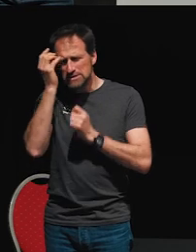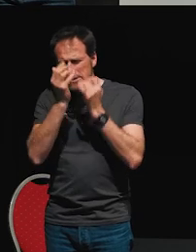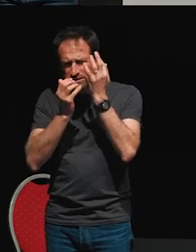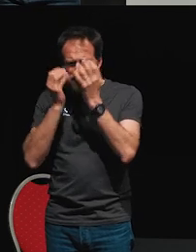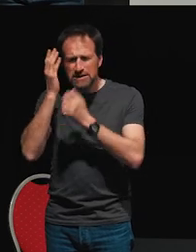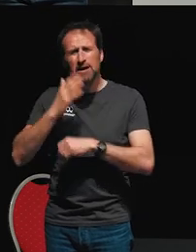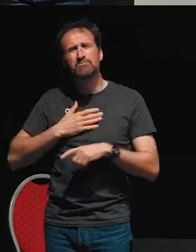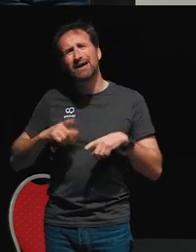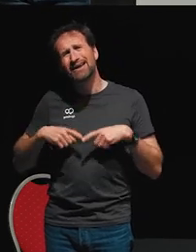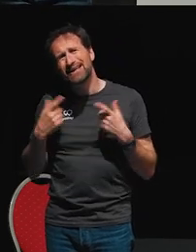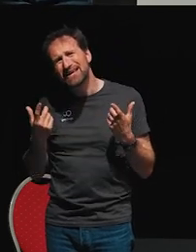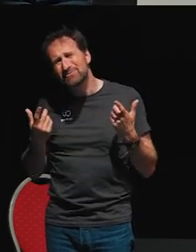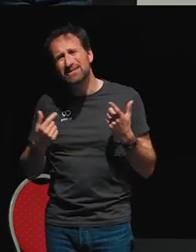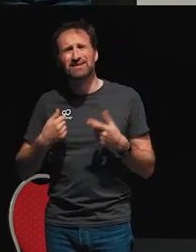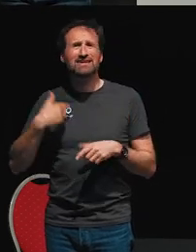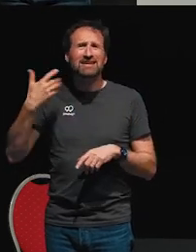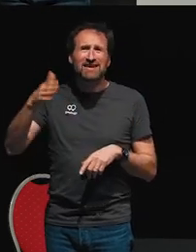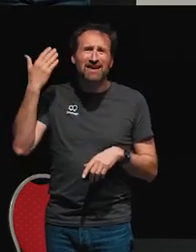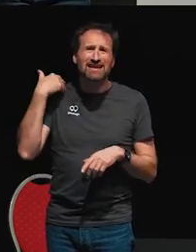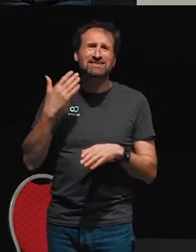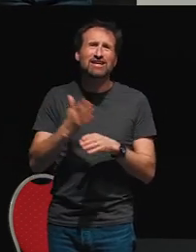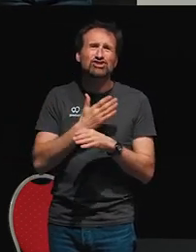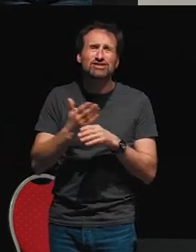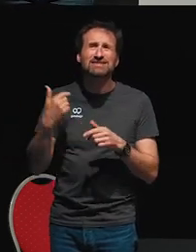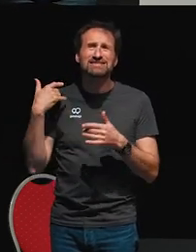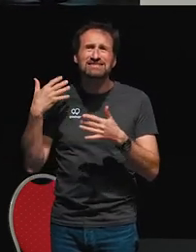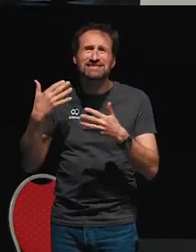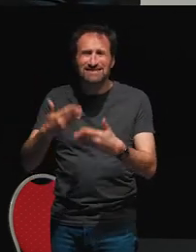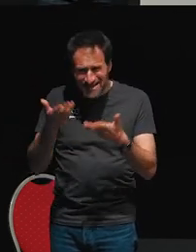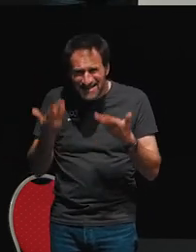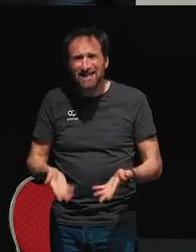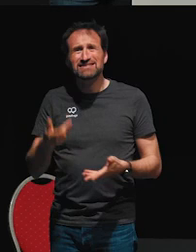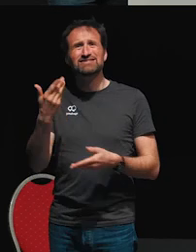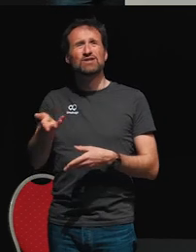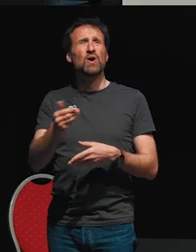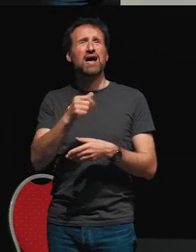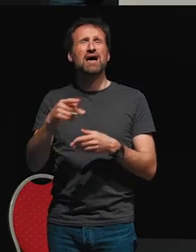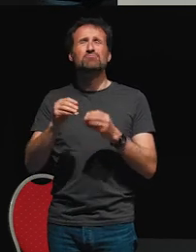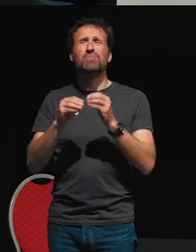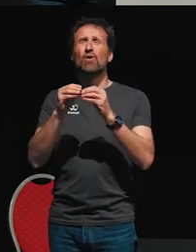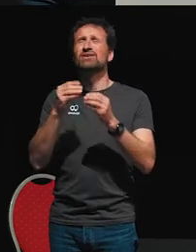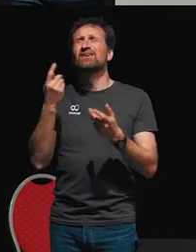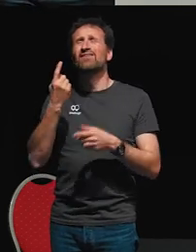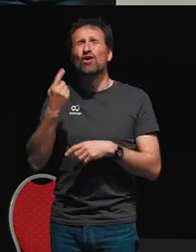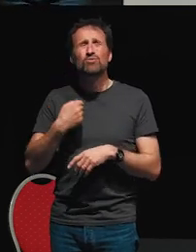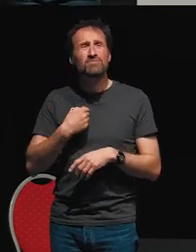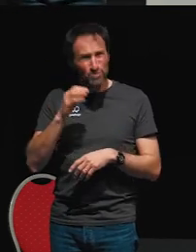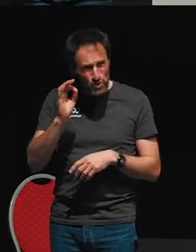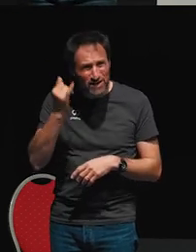life and all of the choices that have led to this and why I thought this was even a good idea.